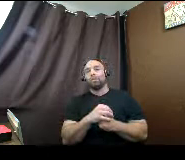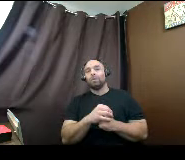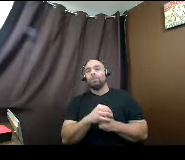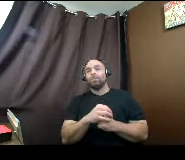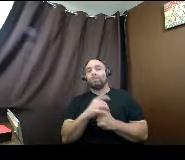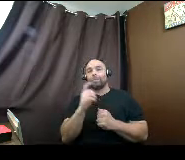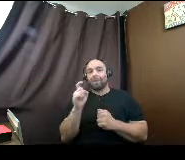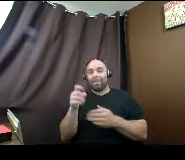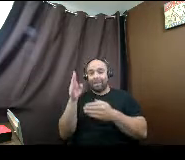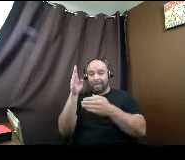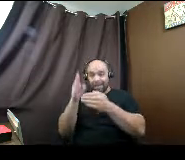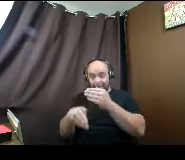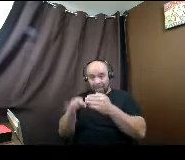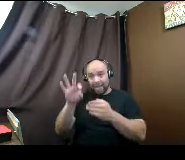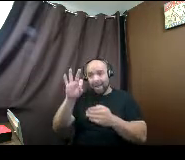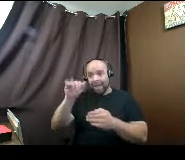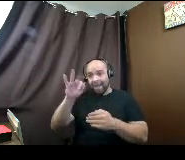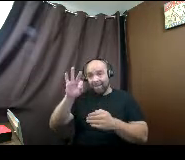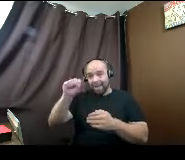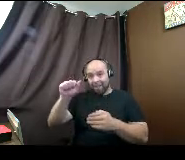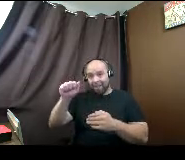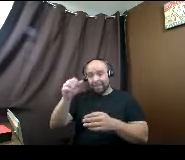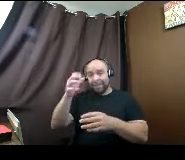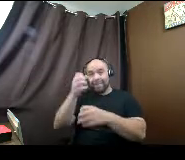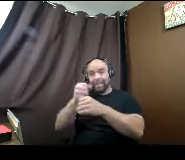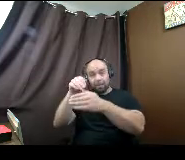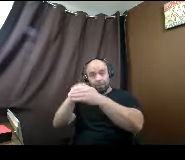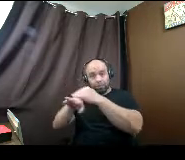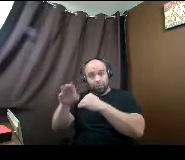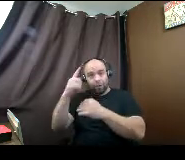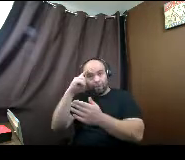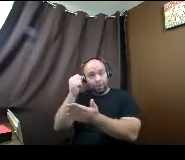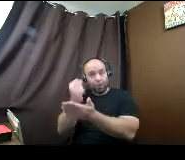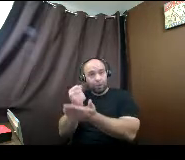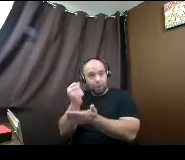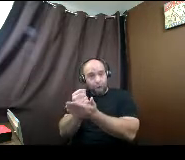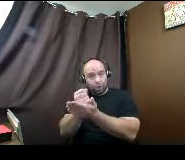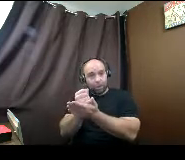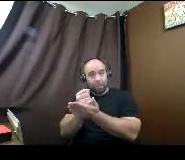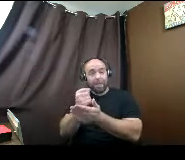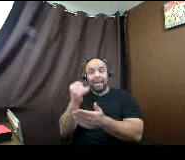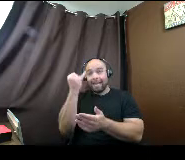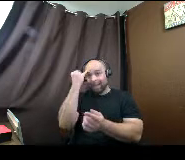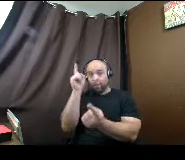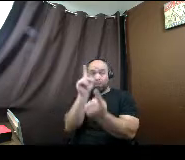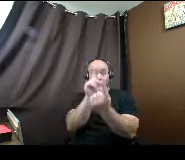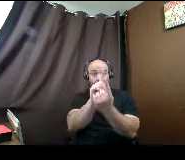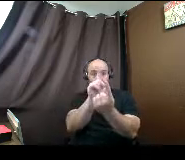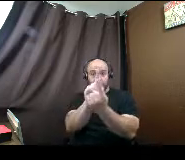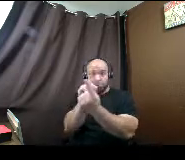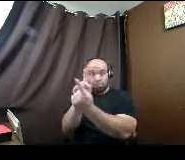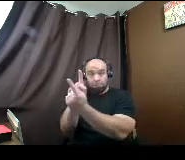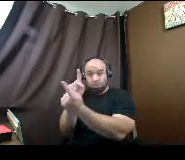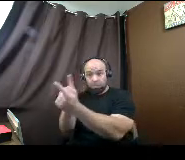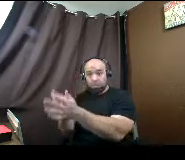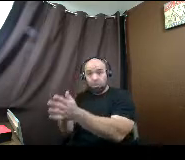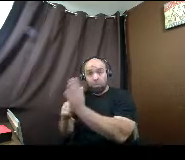complete that FAFSA to get access to your Promise Scholarship. And as long as you meet all the milestones that Seattle Promise